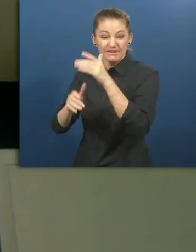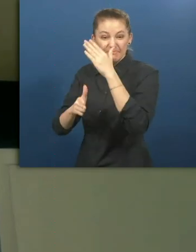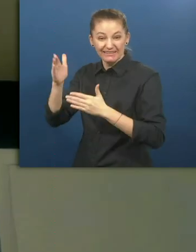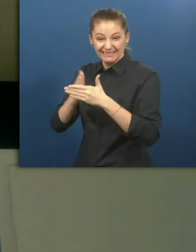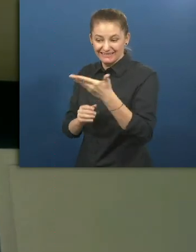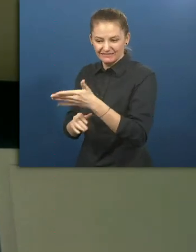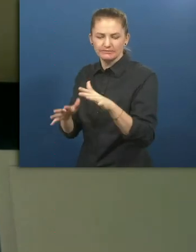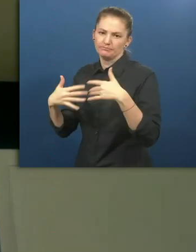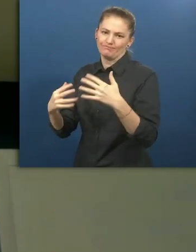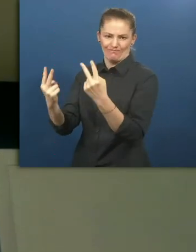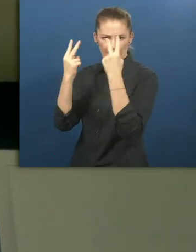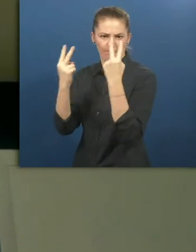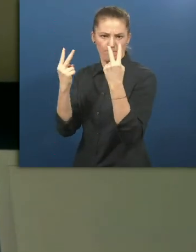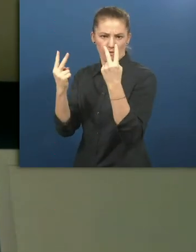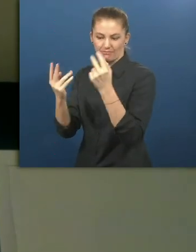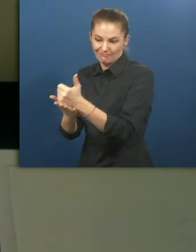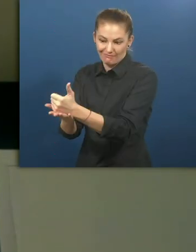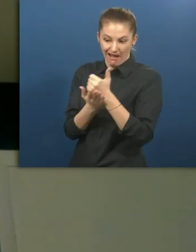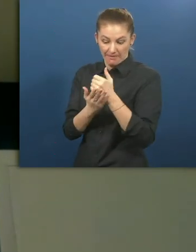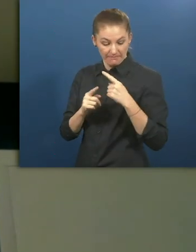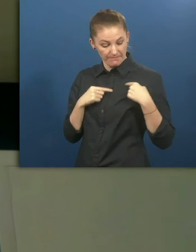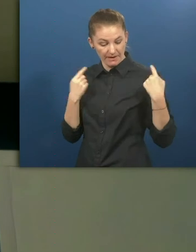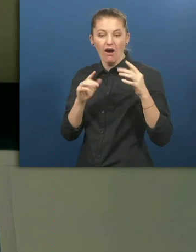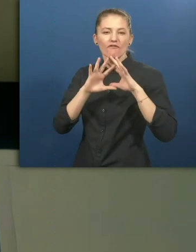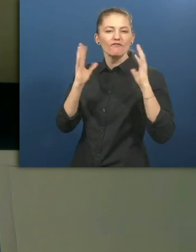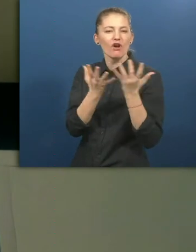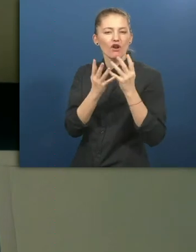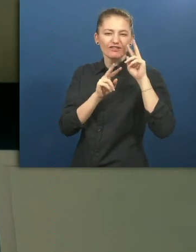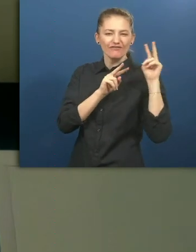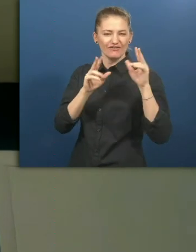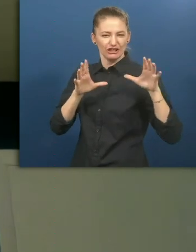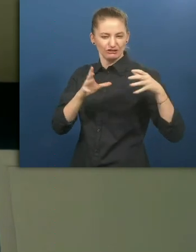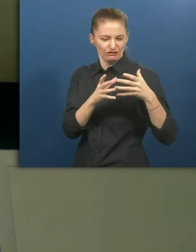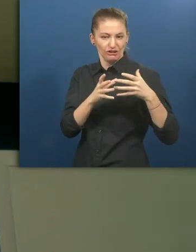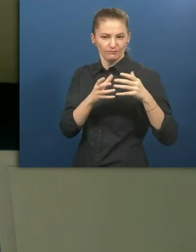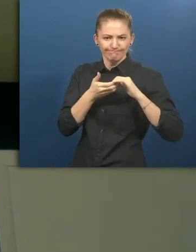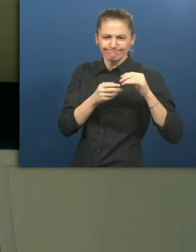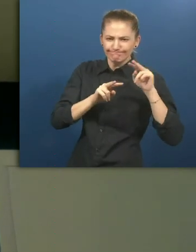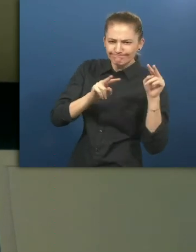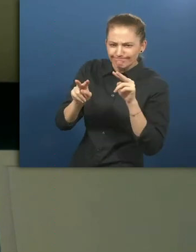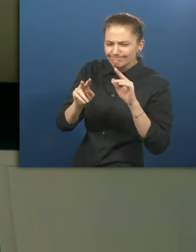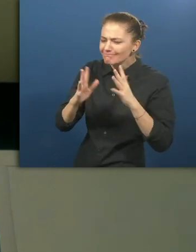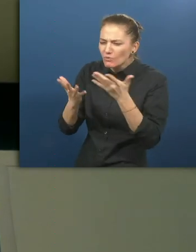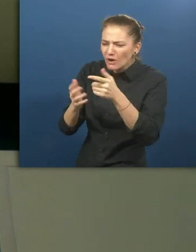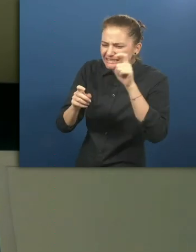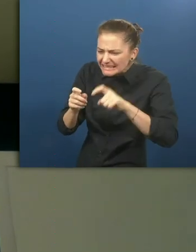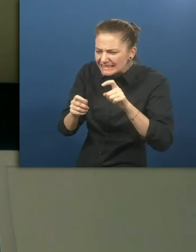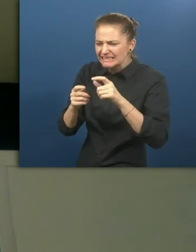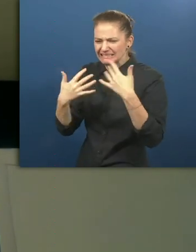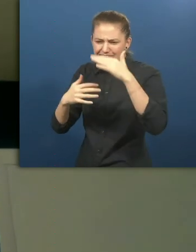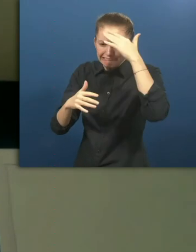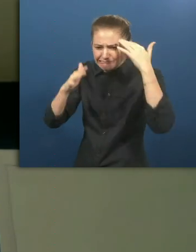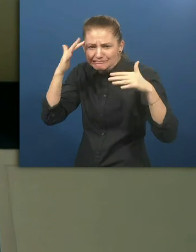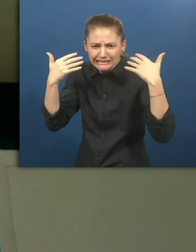Well, really essential has been the role of persons with disabilities in helping World Vision to really identify